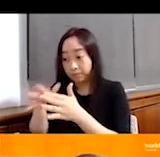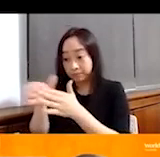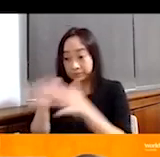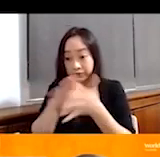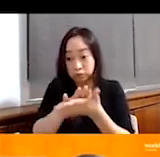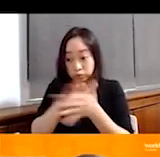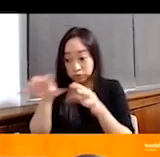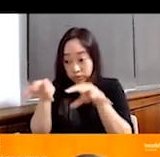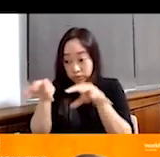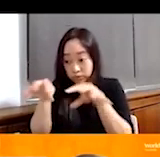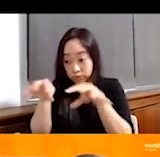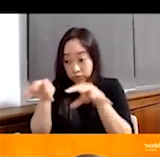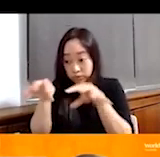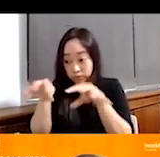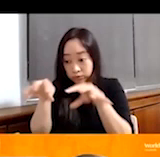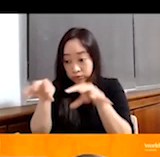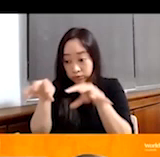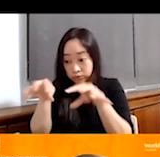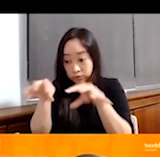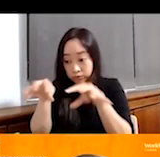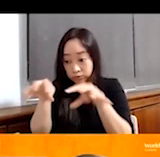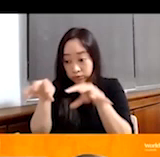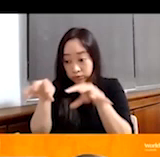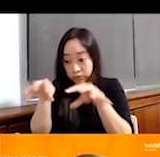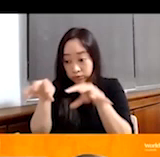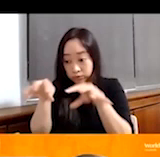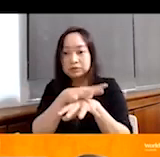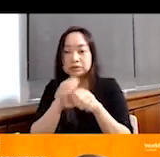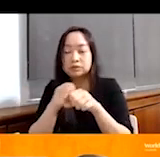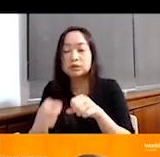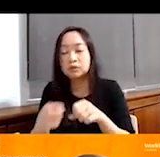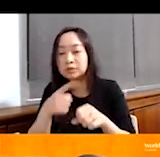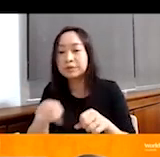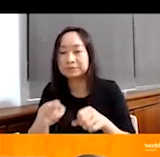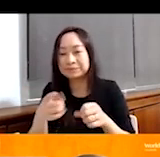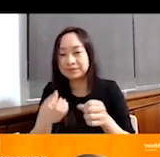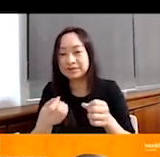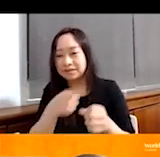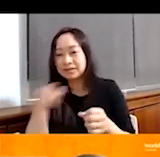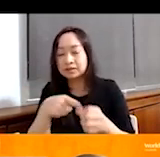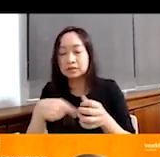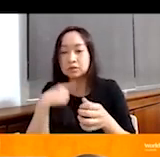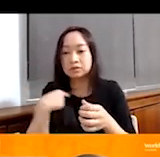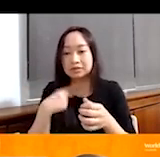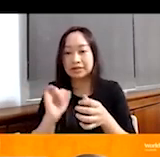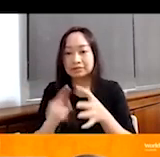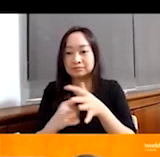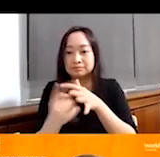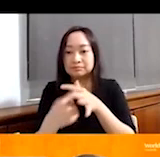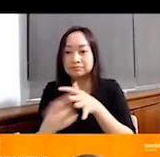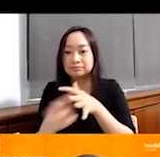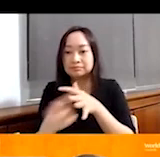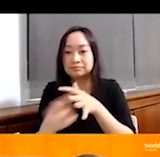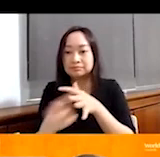you know, waiting until school ends and villages where we work and your sponsors sponsor children, which